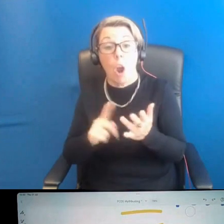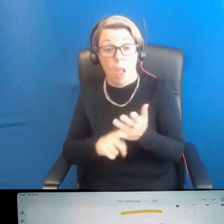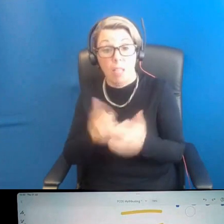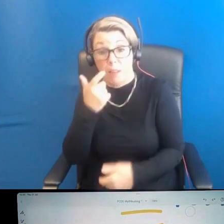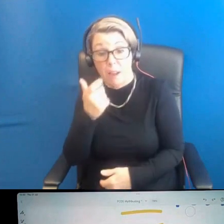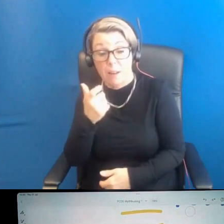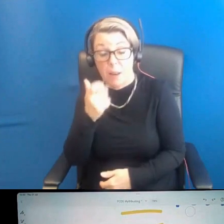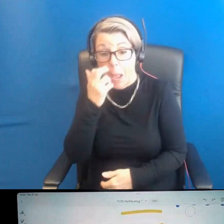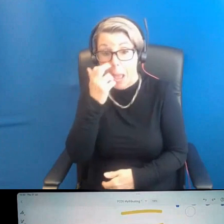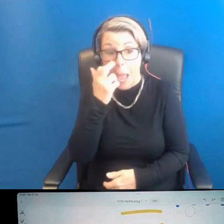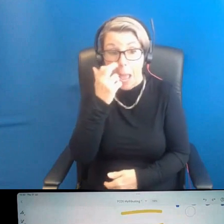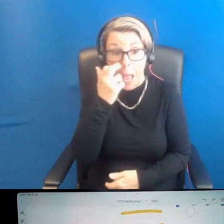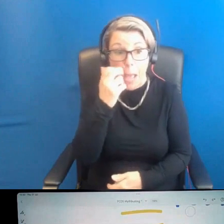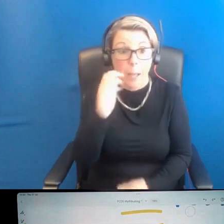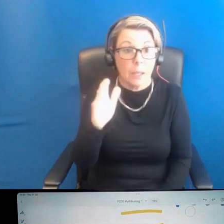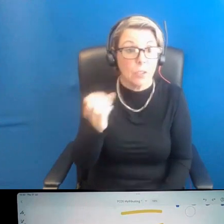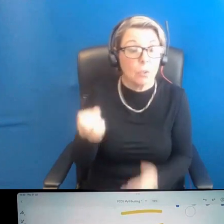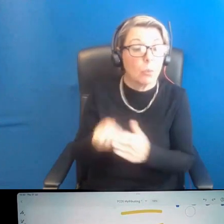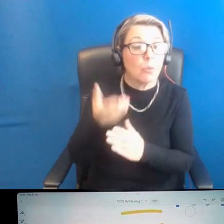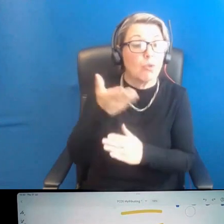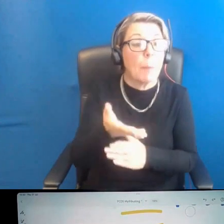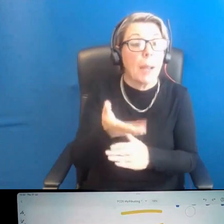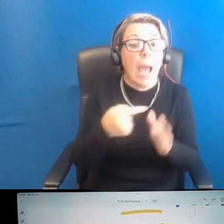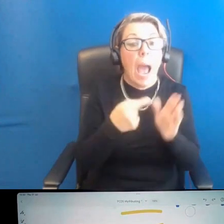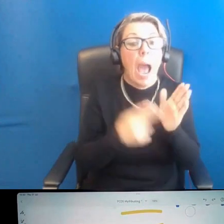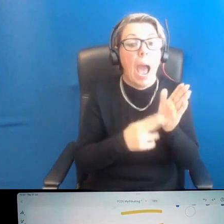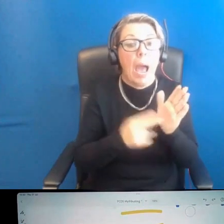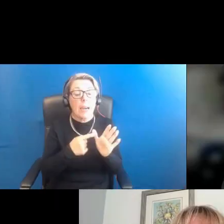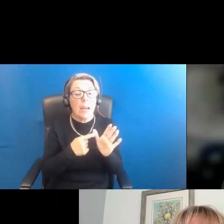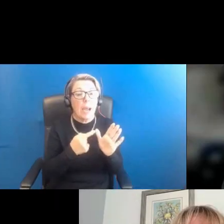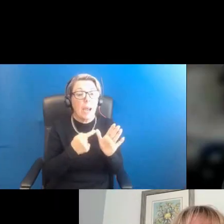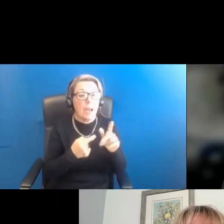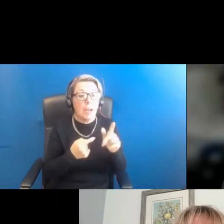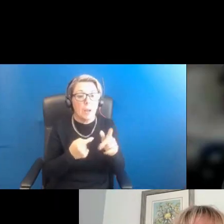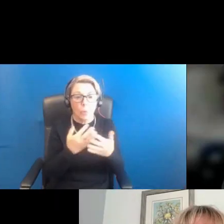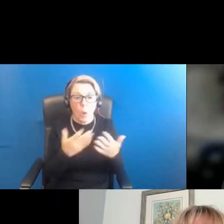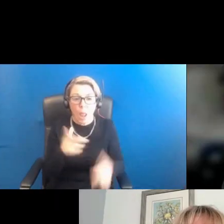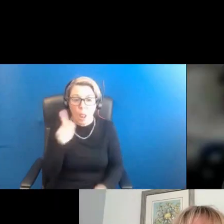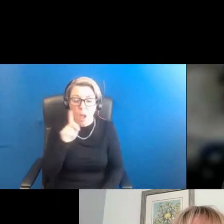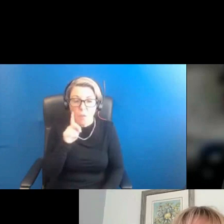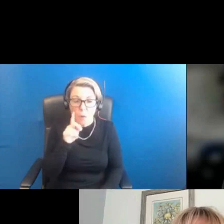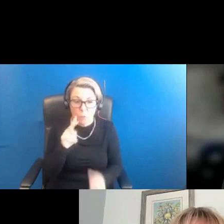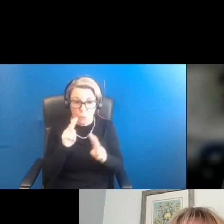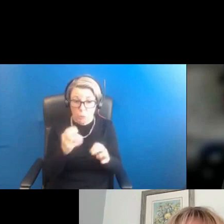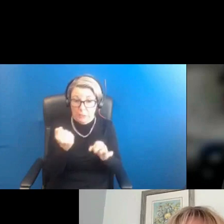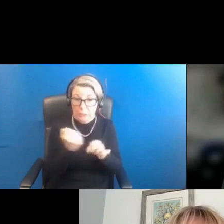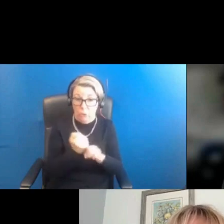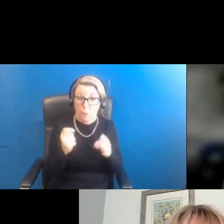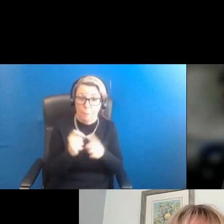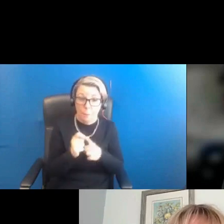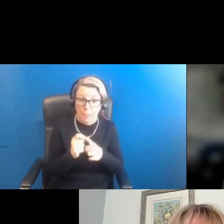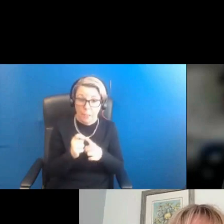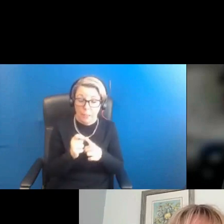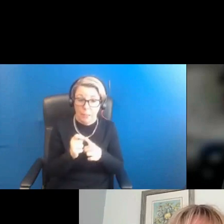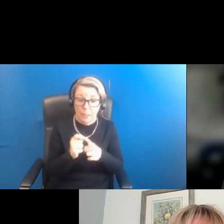I mean, could I just chip in here? I think that quite a lot of women who go to see their GP with problems